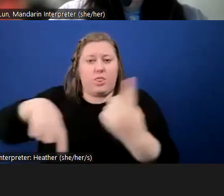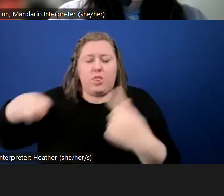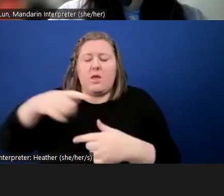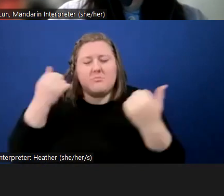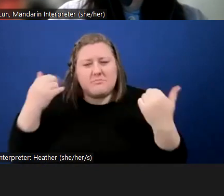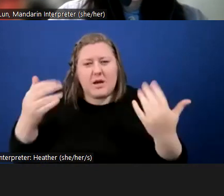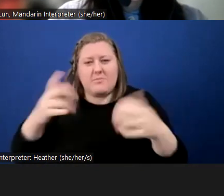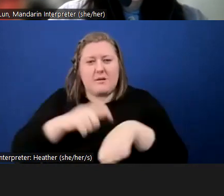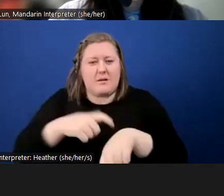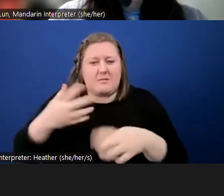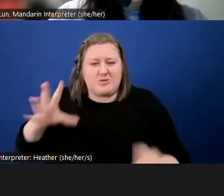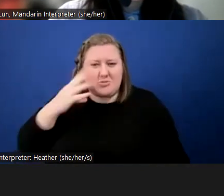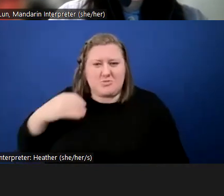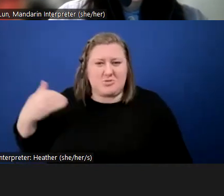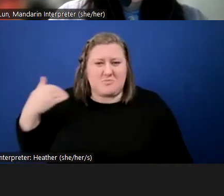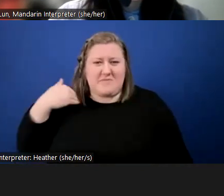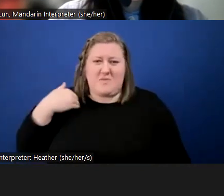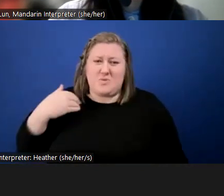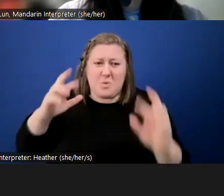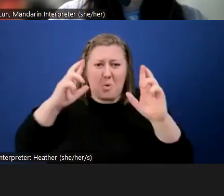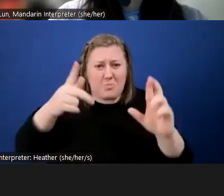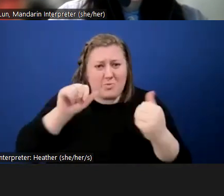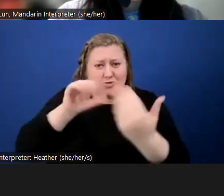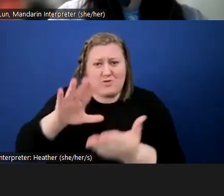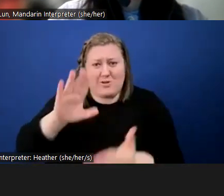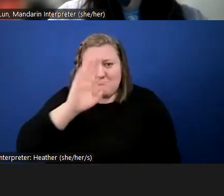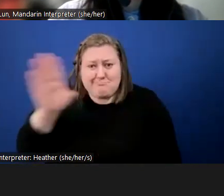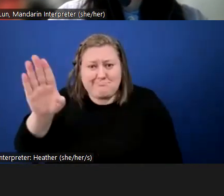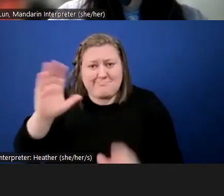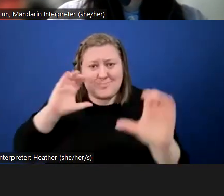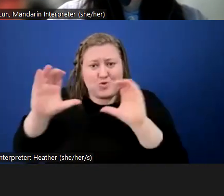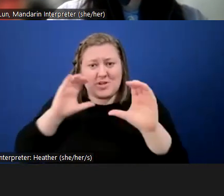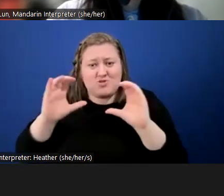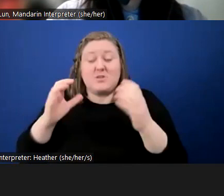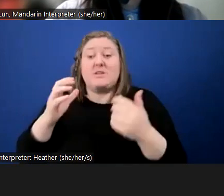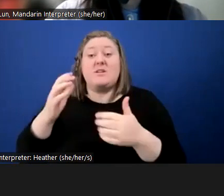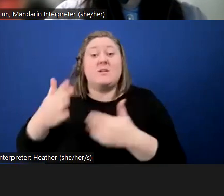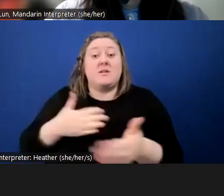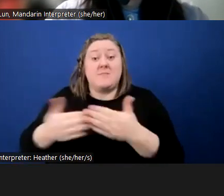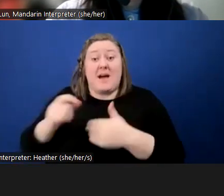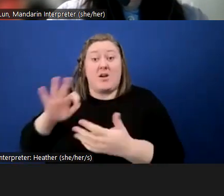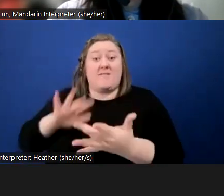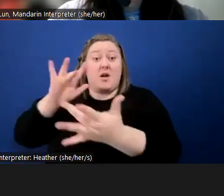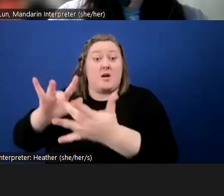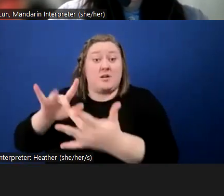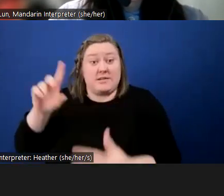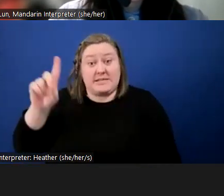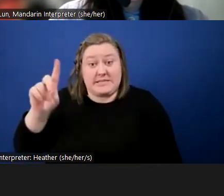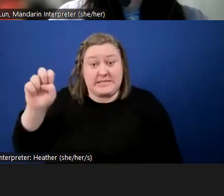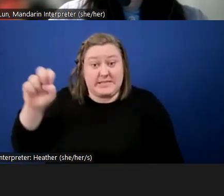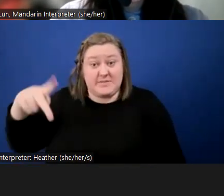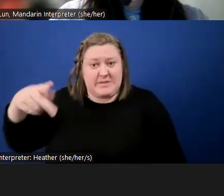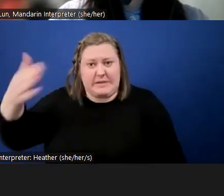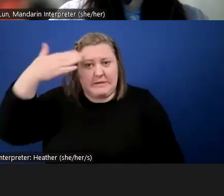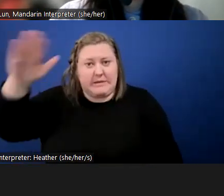times before. I hope you can address this. Like, even if I contact somebody at DEP and they